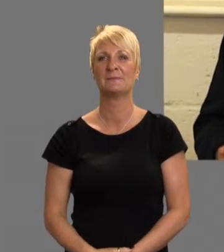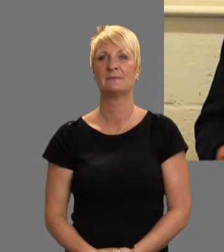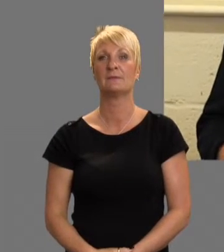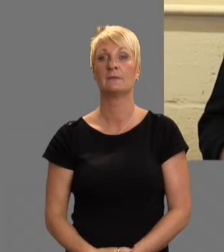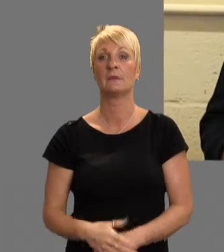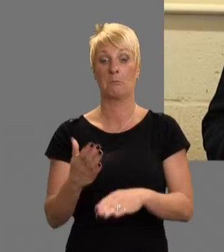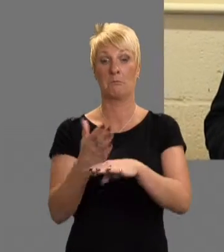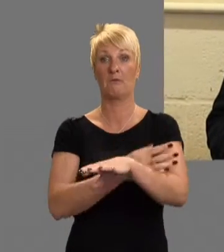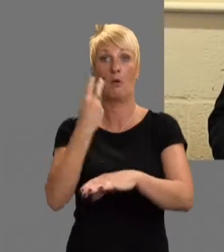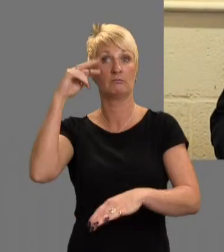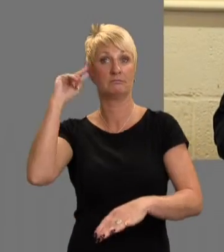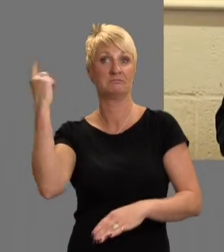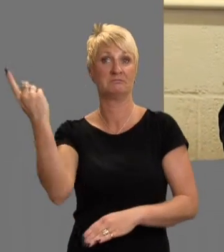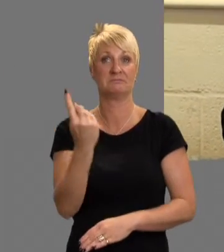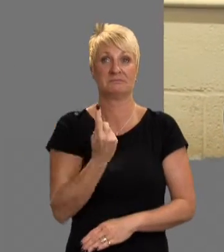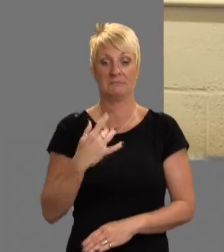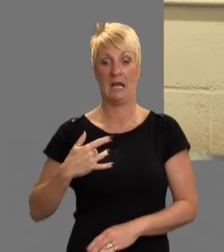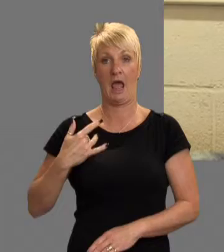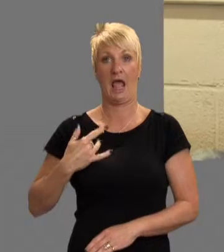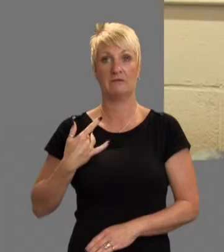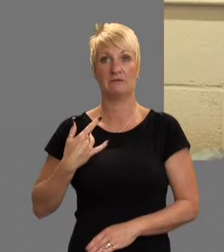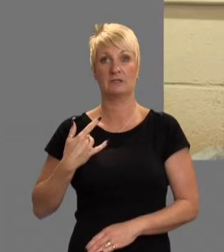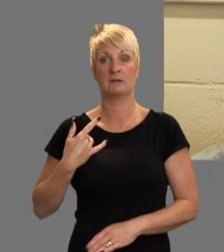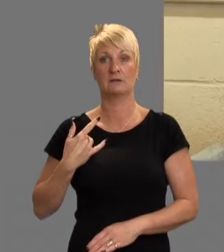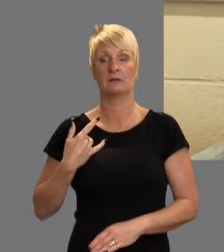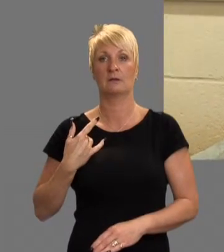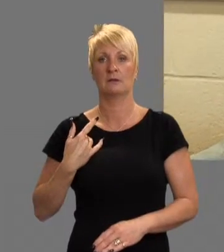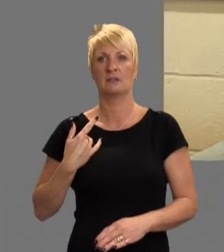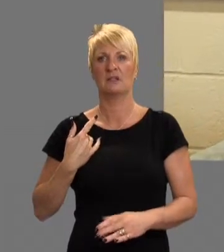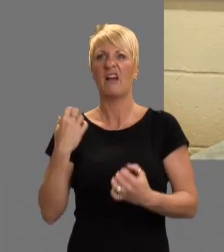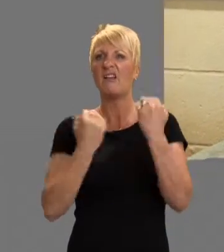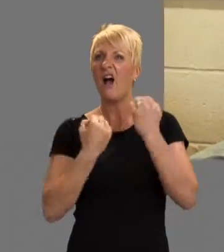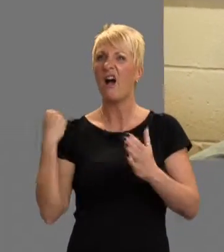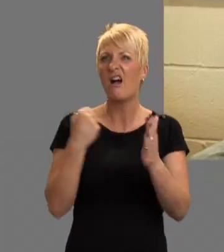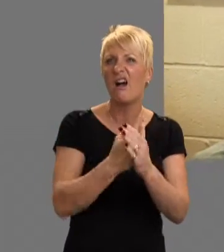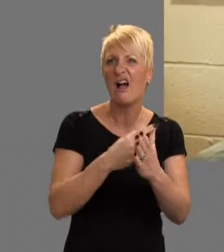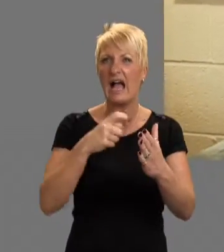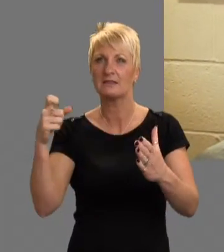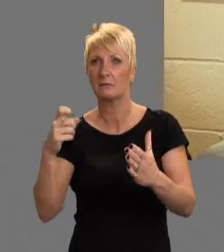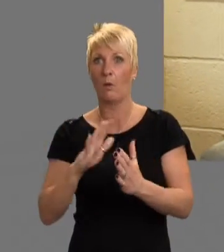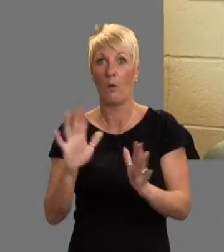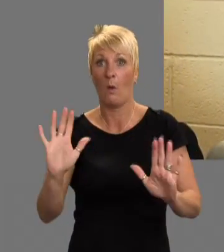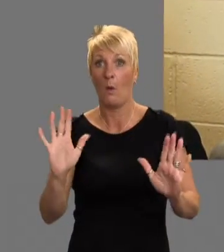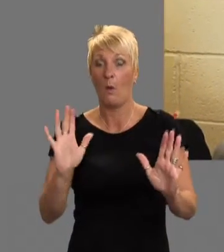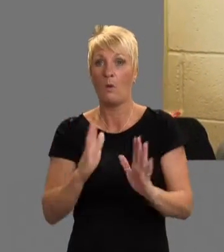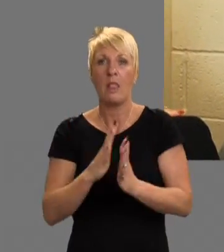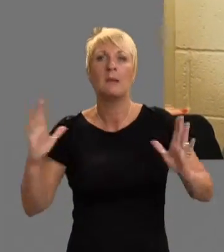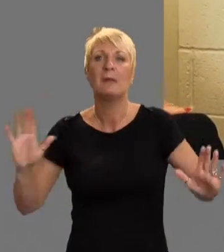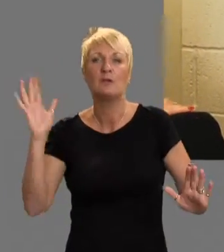Before Louise came into our lives, I had a car accident. major, don't worry.